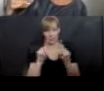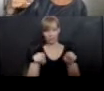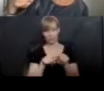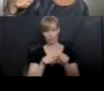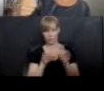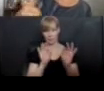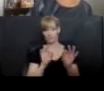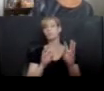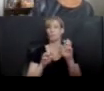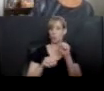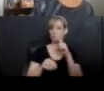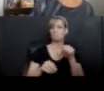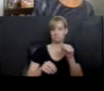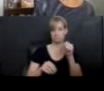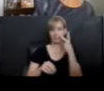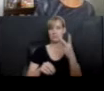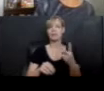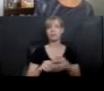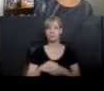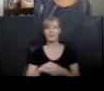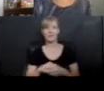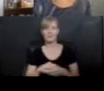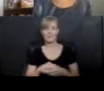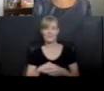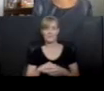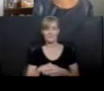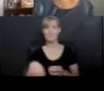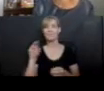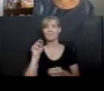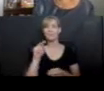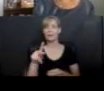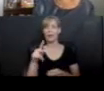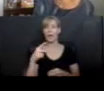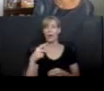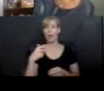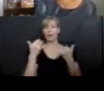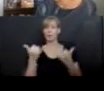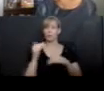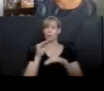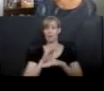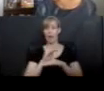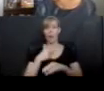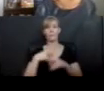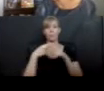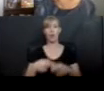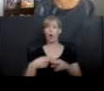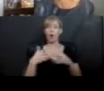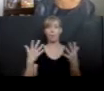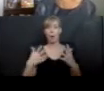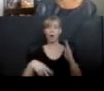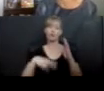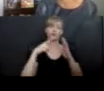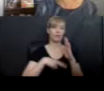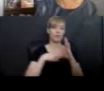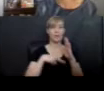Got it. Okay. So I'm calling this evening reading and writing are your superpowers. So we're going to talk about